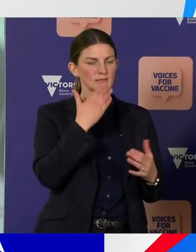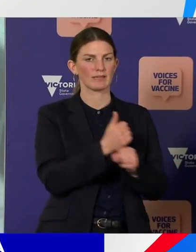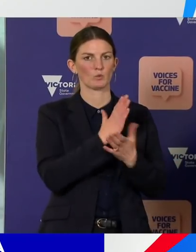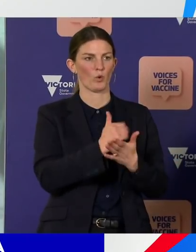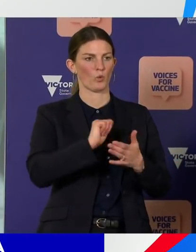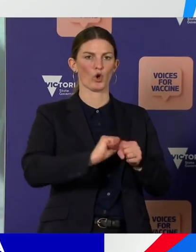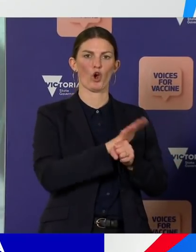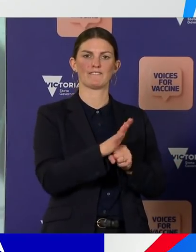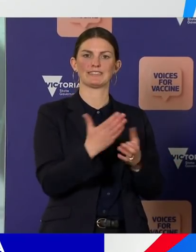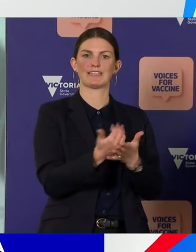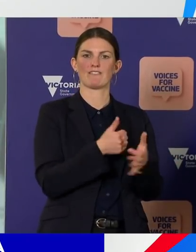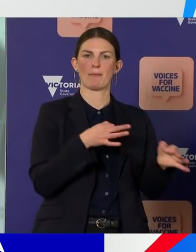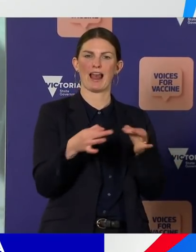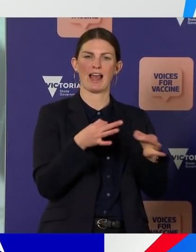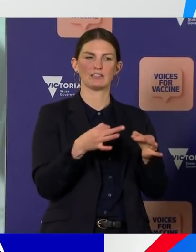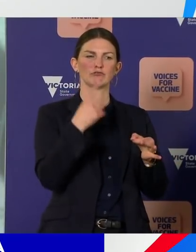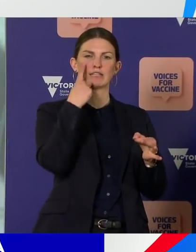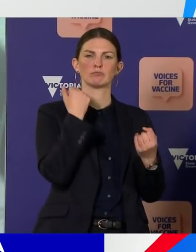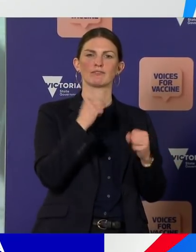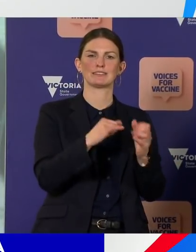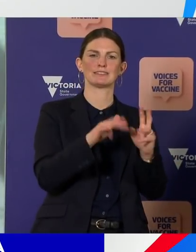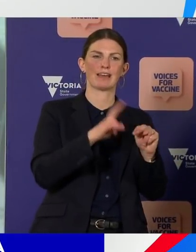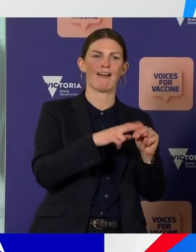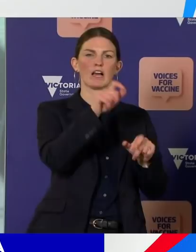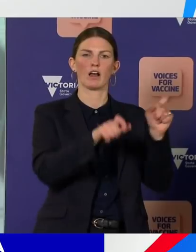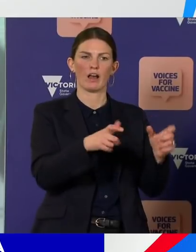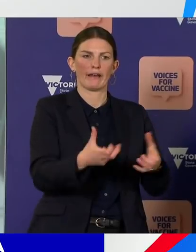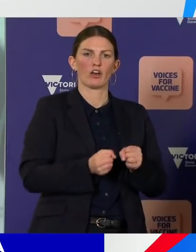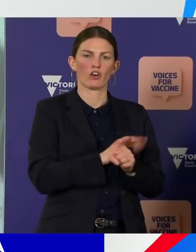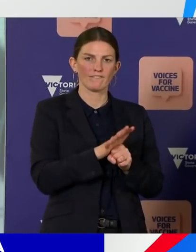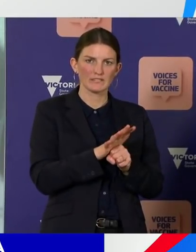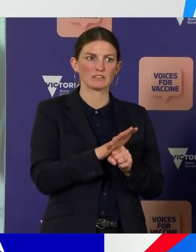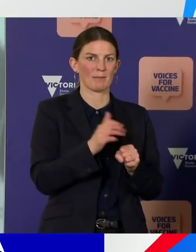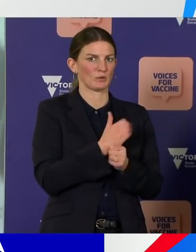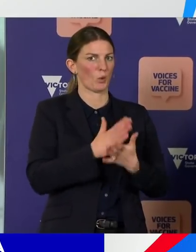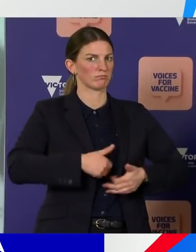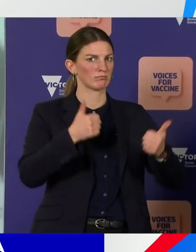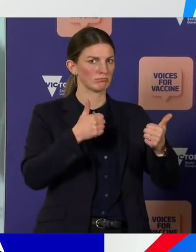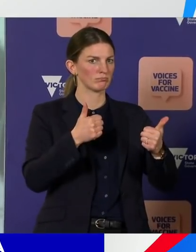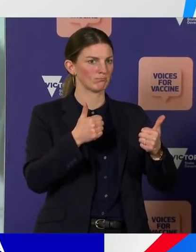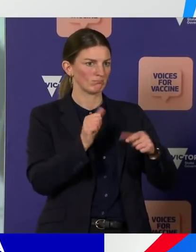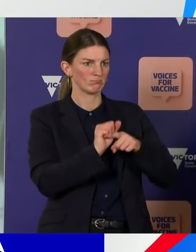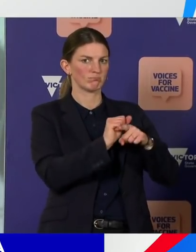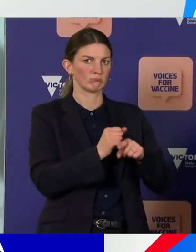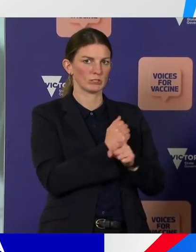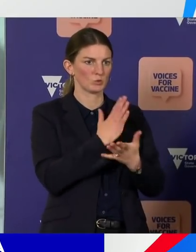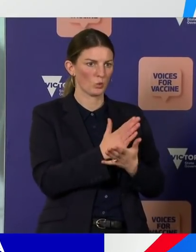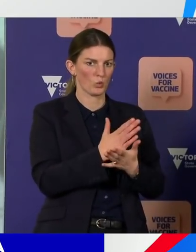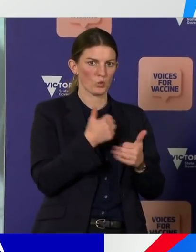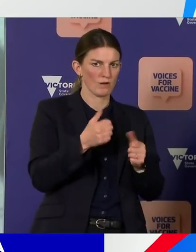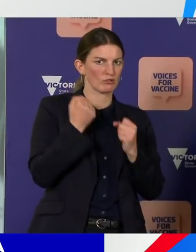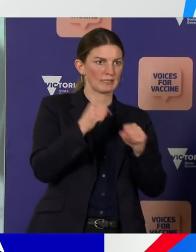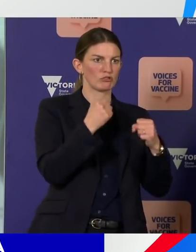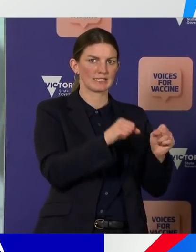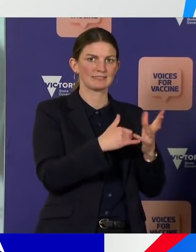functioning well, that your staff are healthy and know what to do when they have symptoms, and that you're giving them every support that they need to go and do the